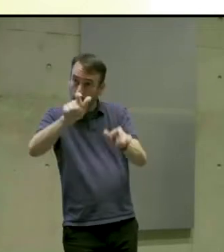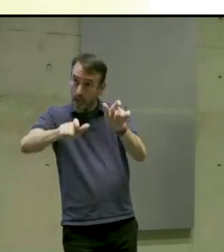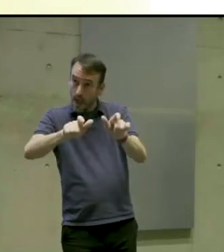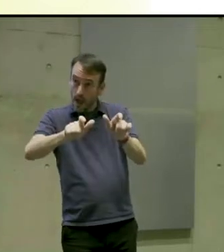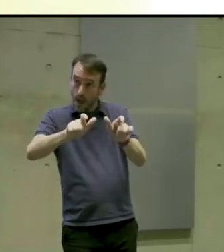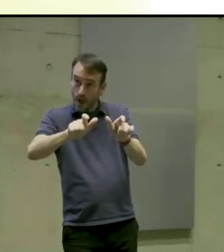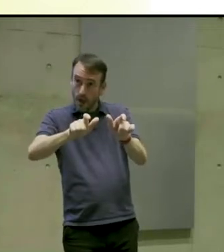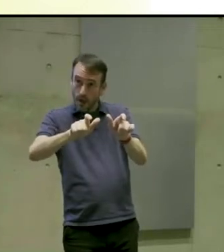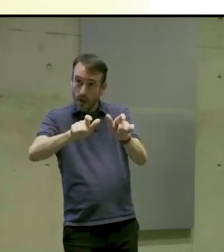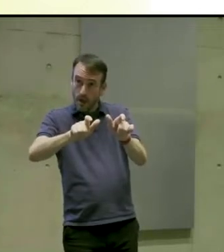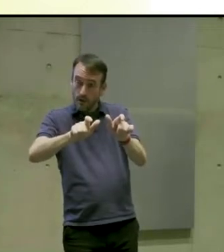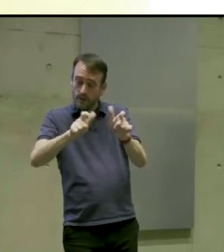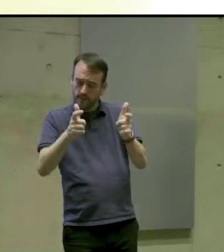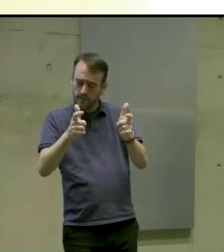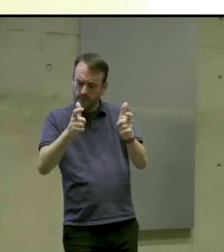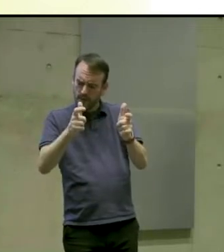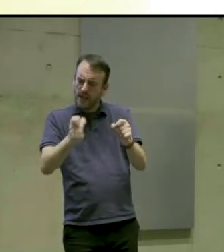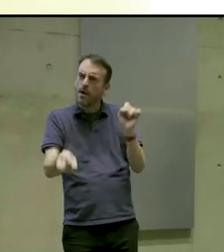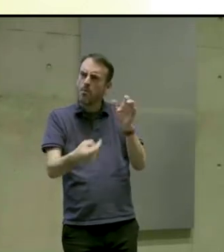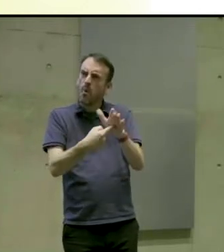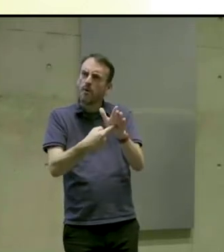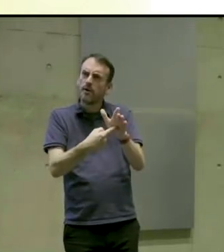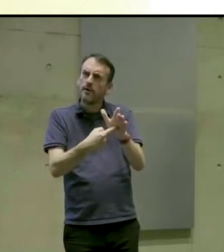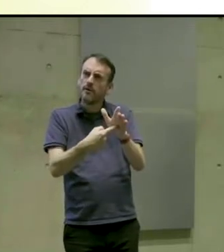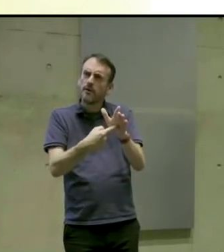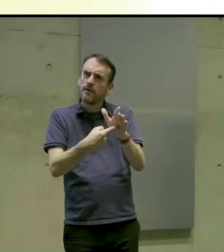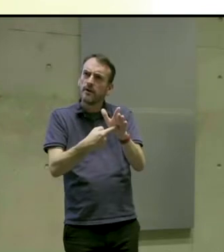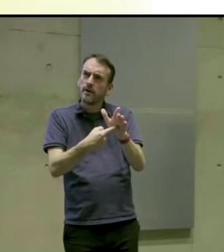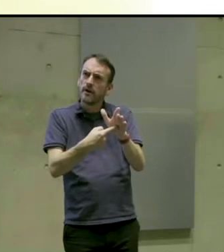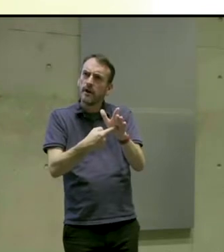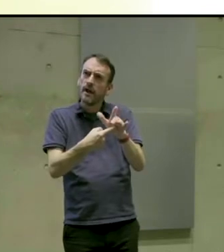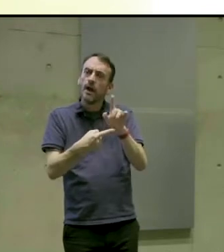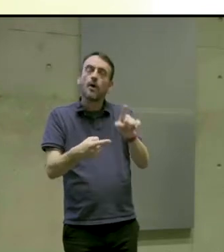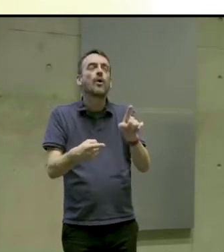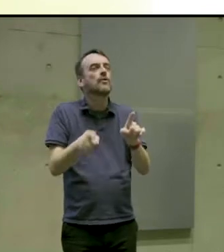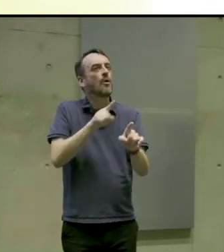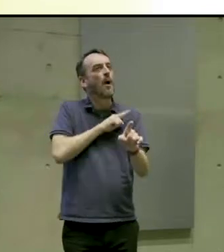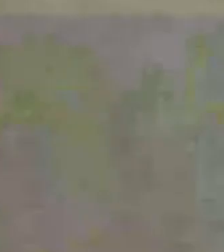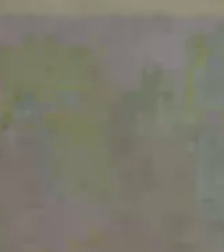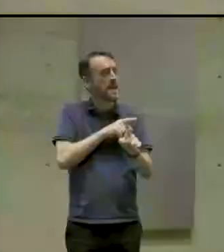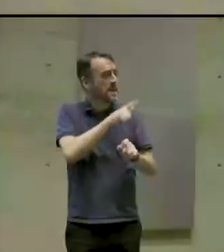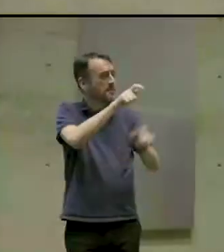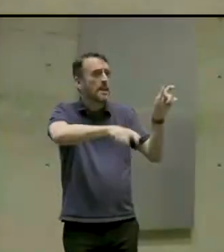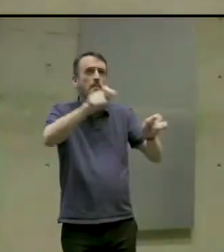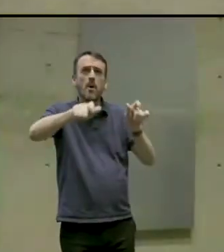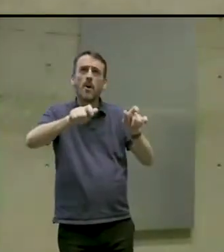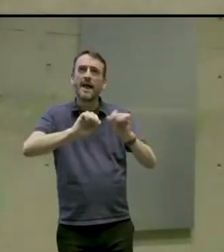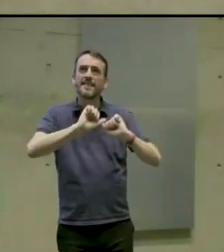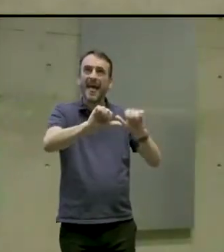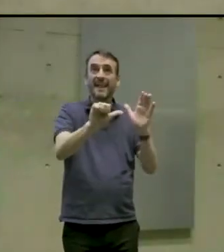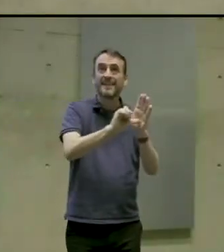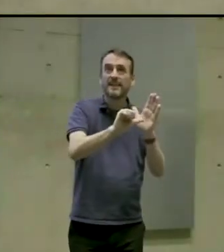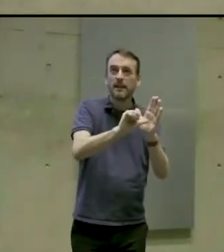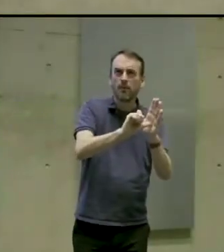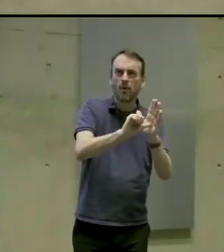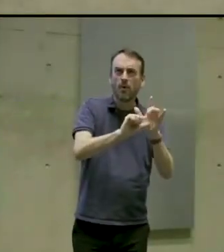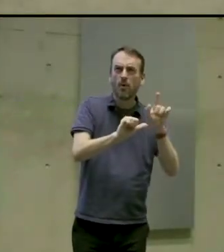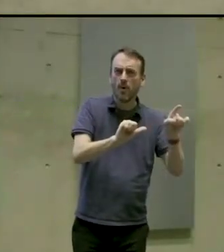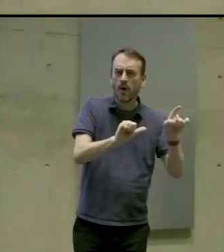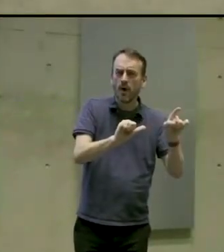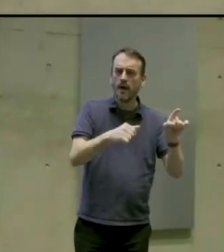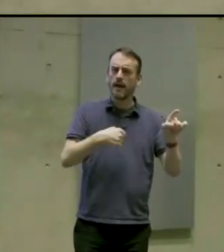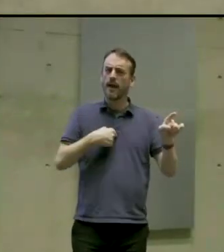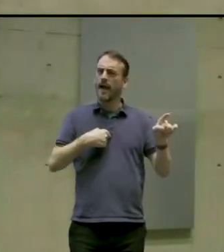who maybe are, because difficulty is very subjective. A puzzle which is extremely